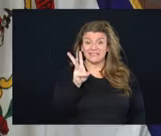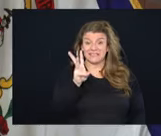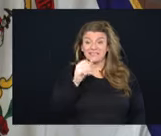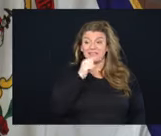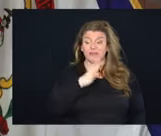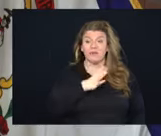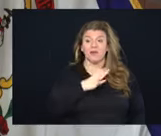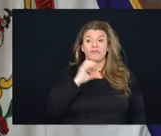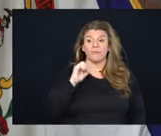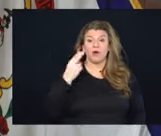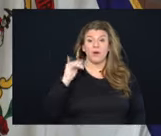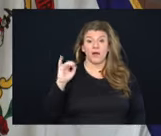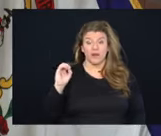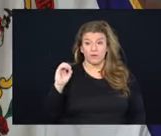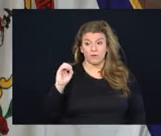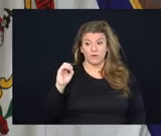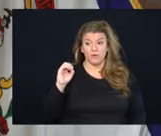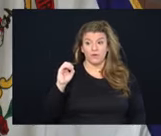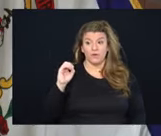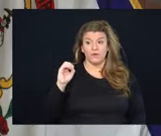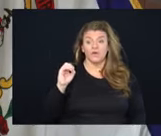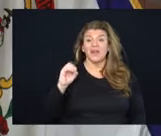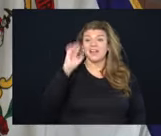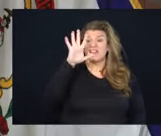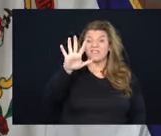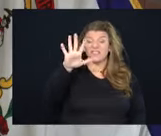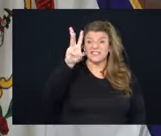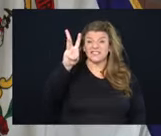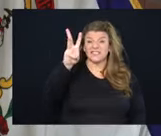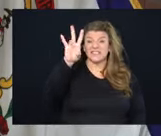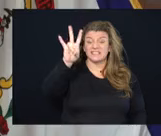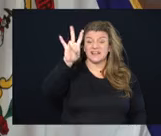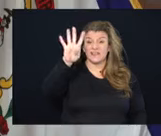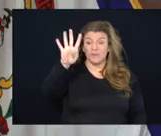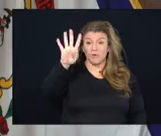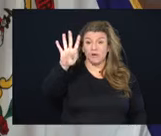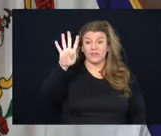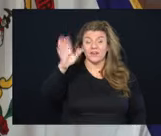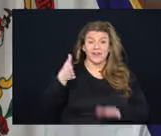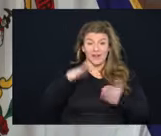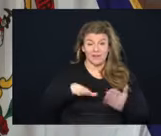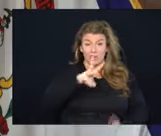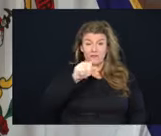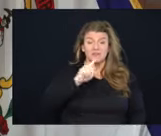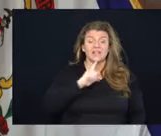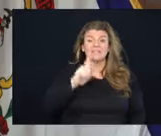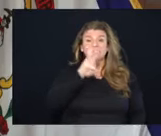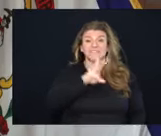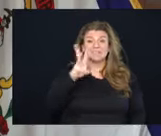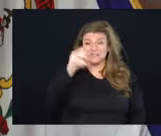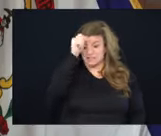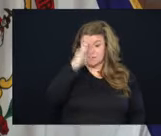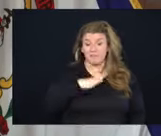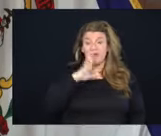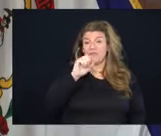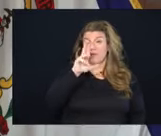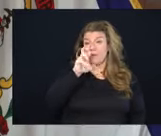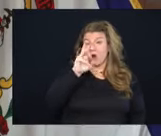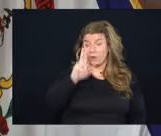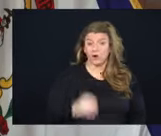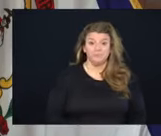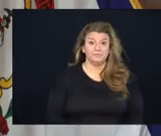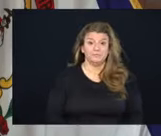old female from Ohio County. And the 5,674th death in West Virginia a 66 year old male from Barber County.